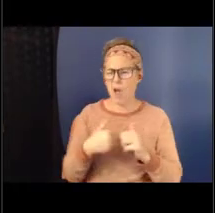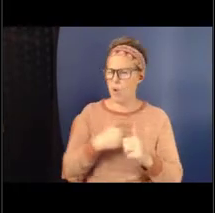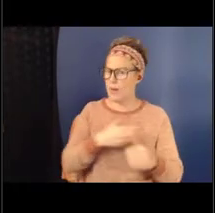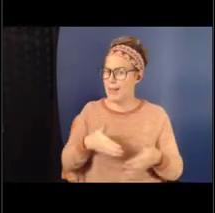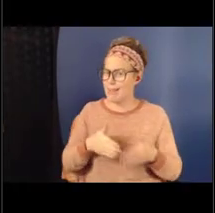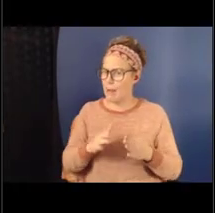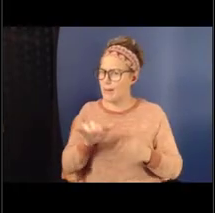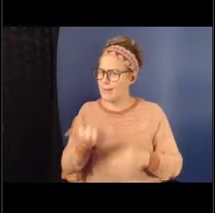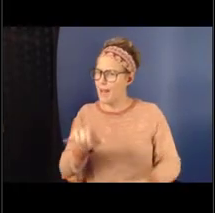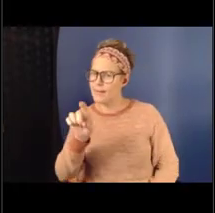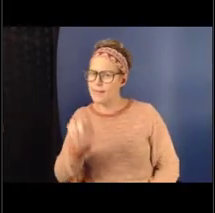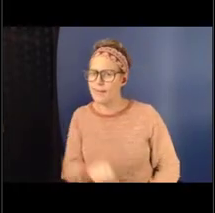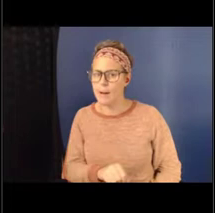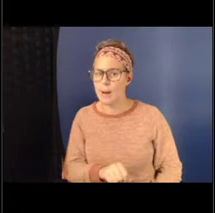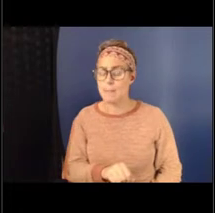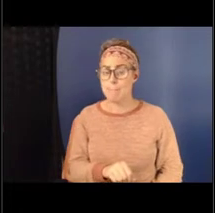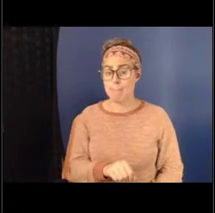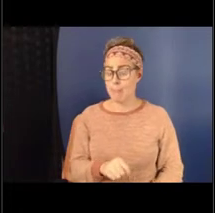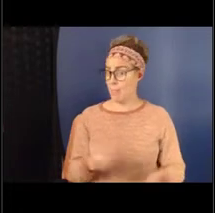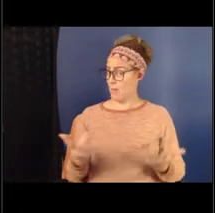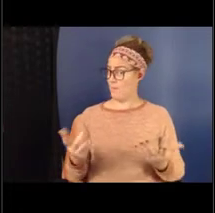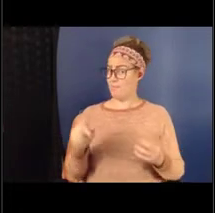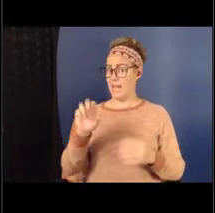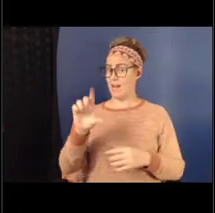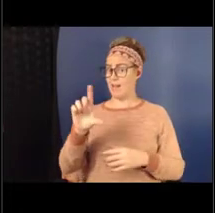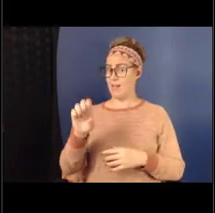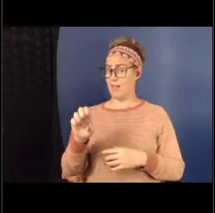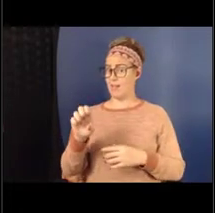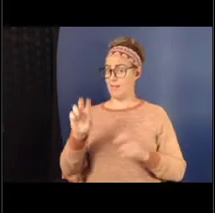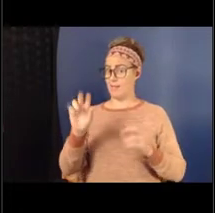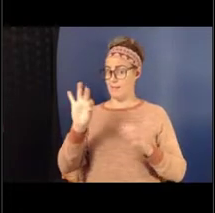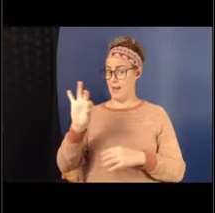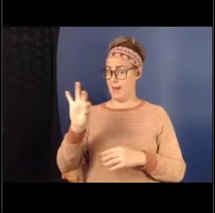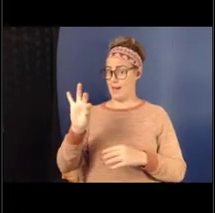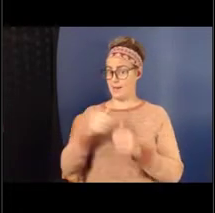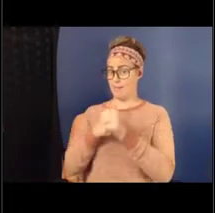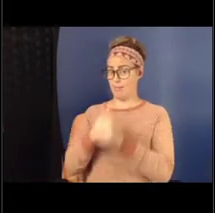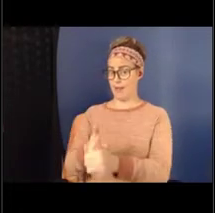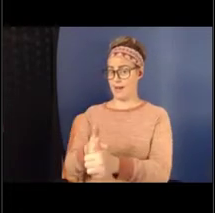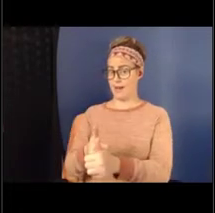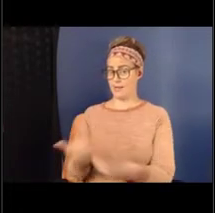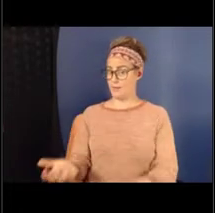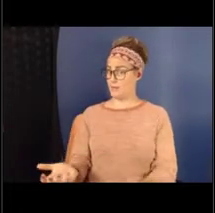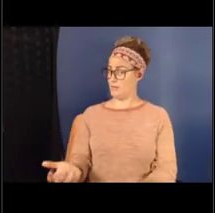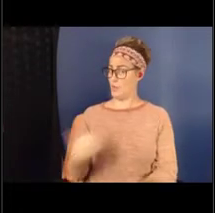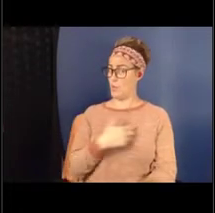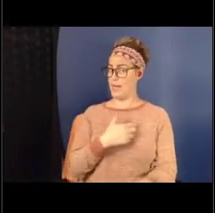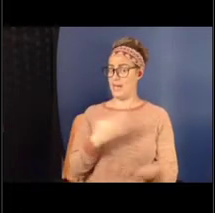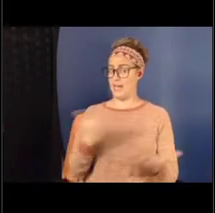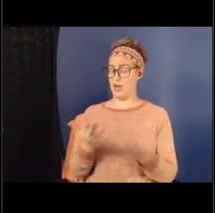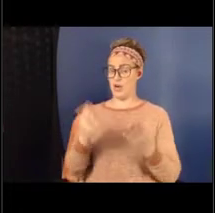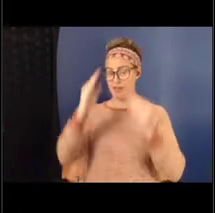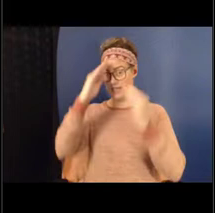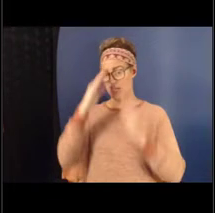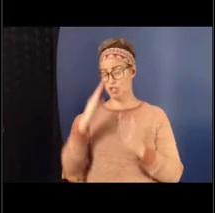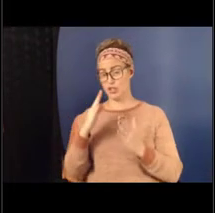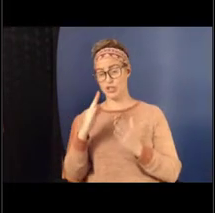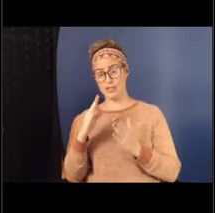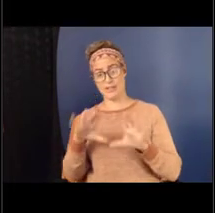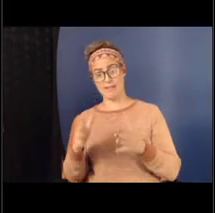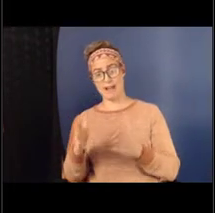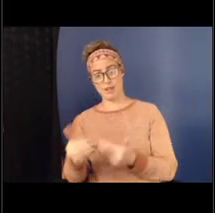being Title IX compliant, by not putting sexual harassment prevention materials into the classroom?